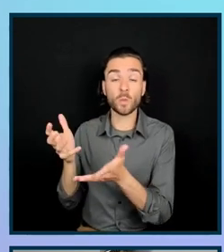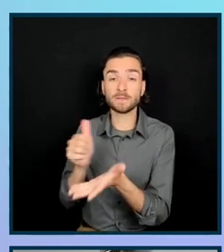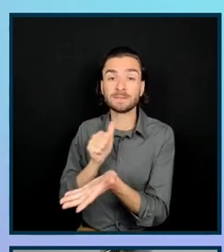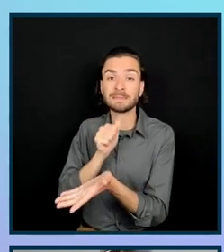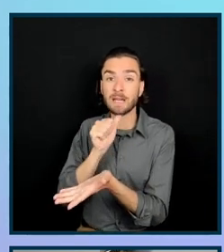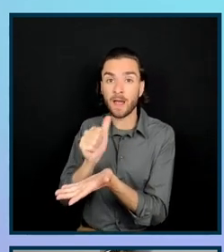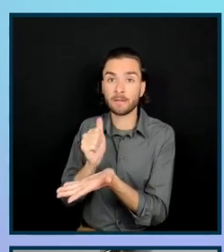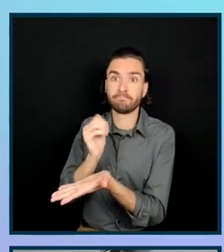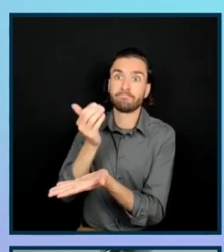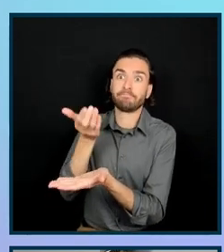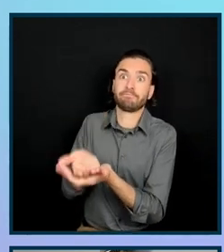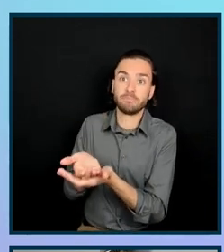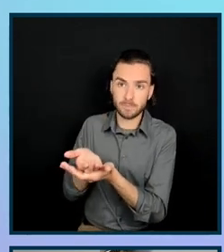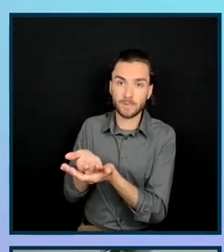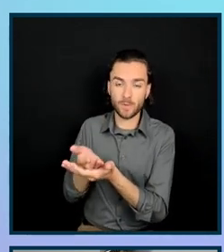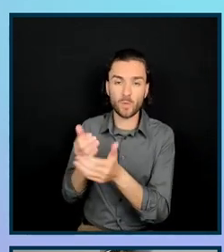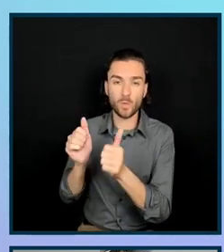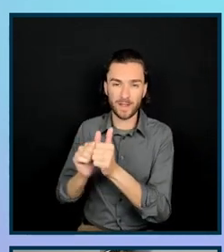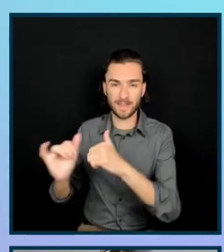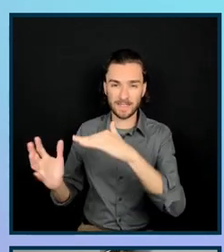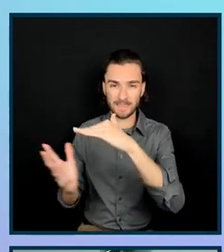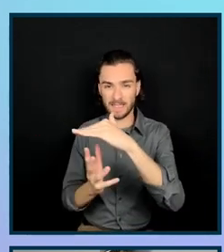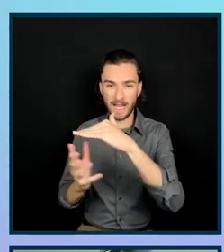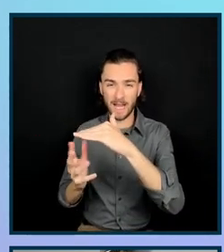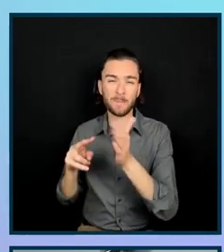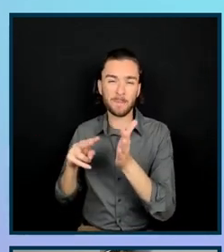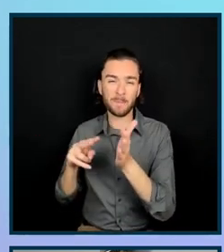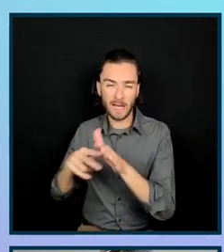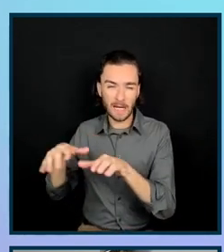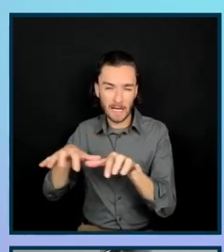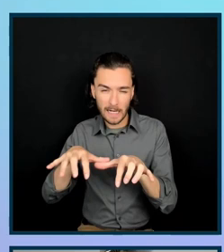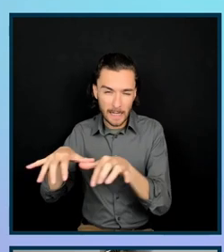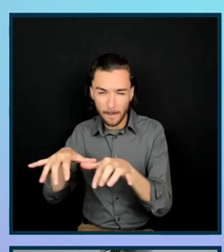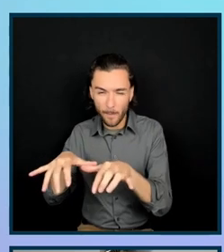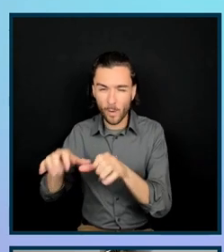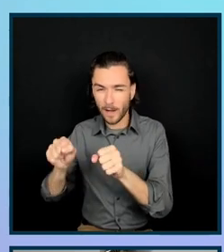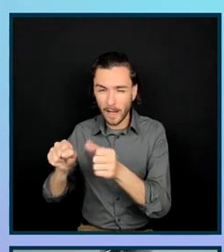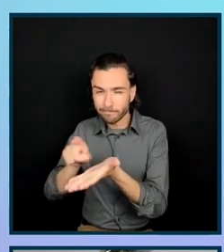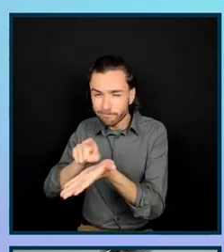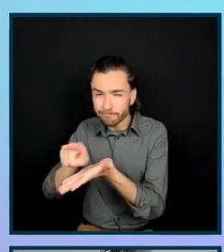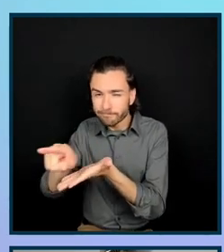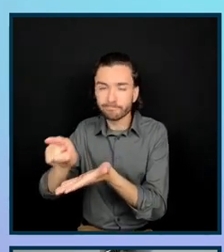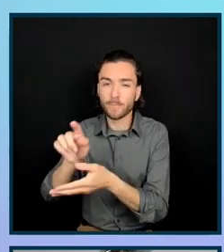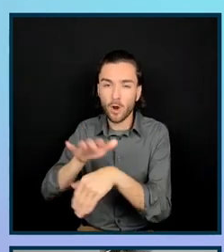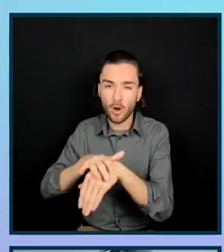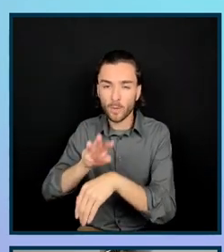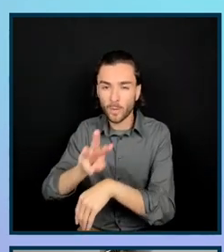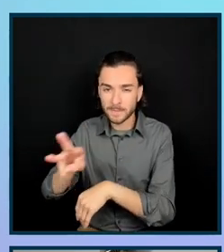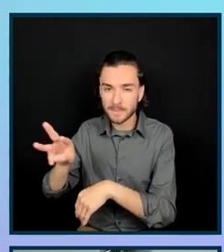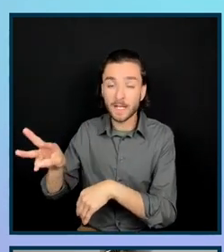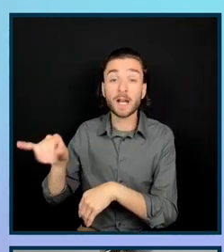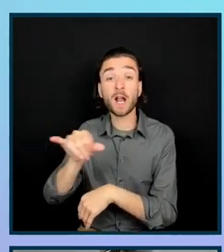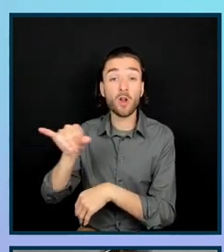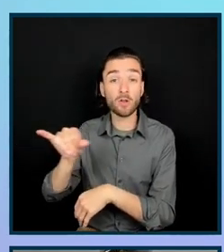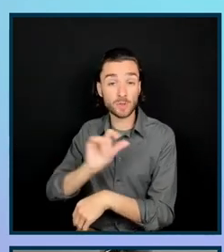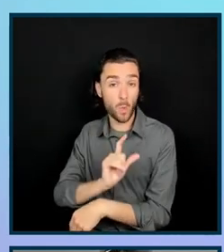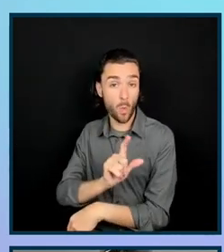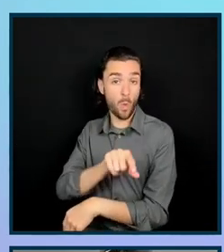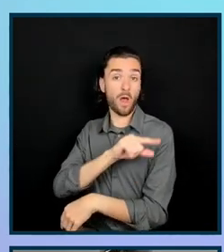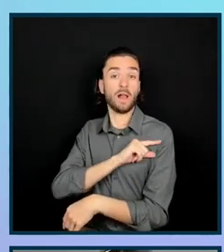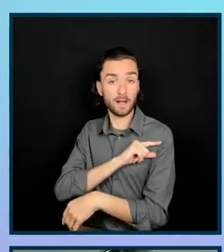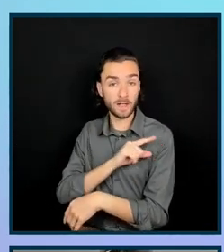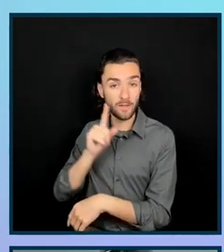automated scan. So testing your site for keyboard navigation, and then actually testing the, or checking the quality of your alt text.